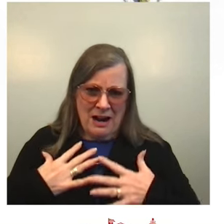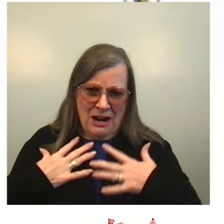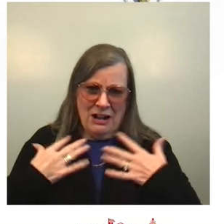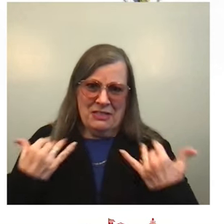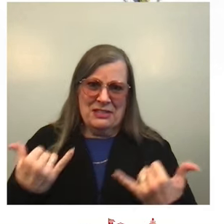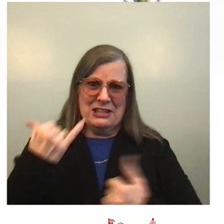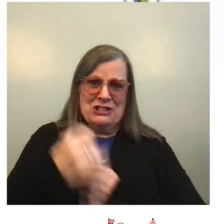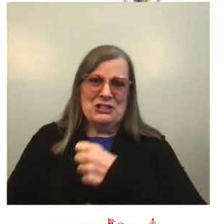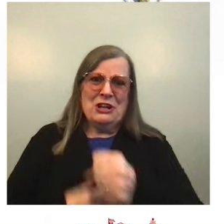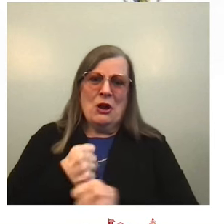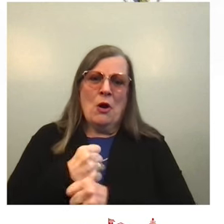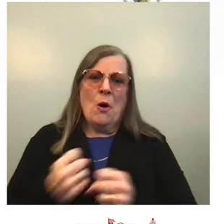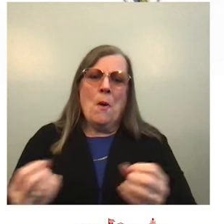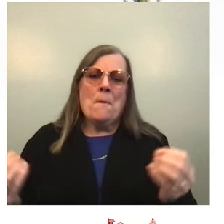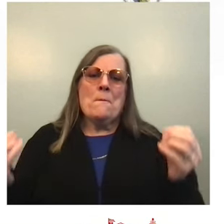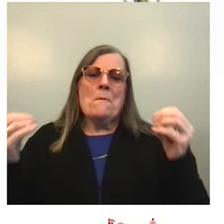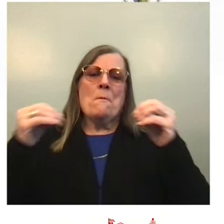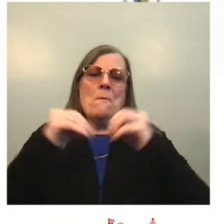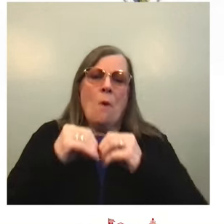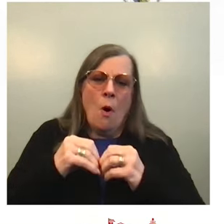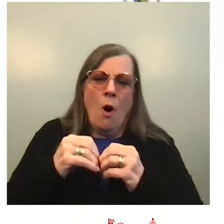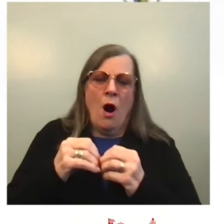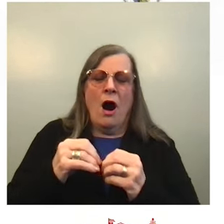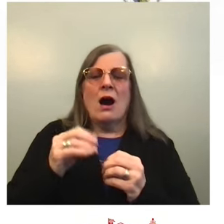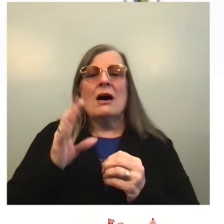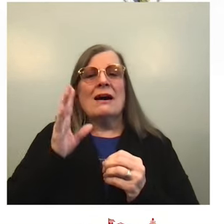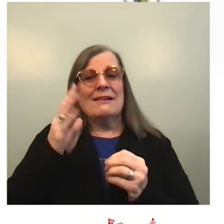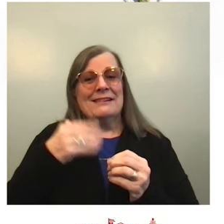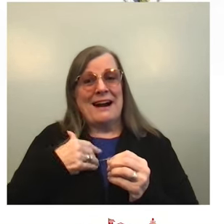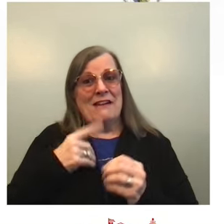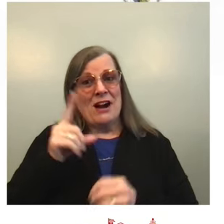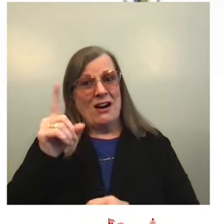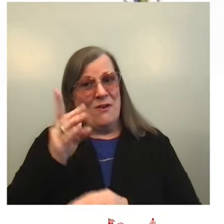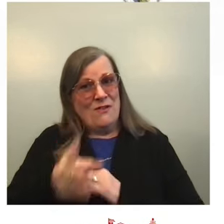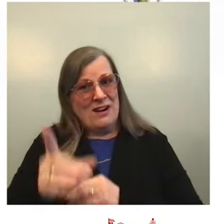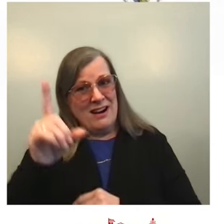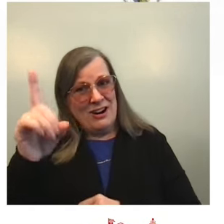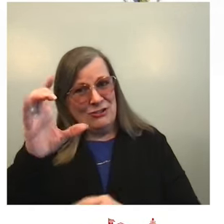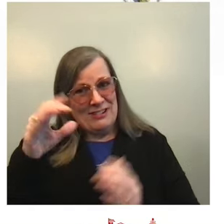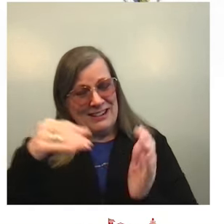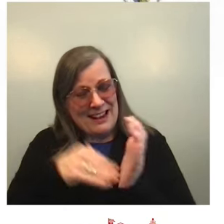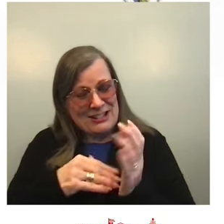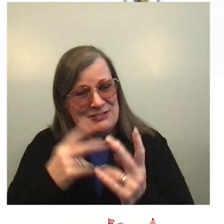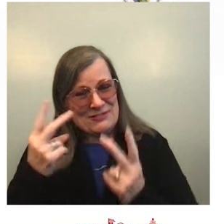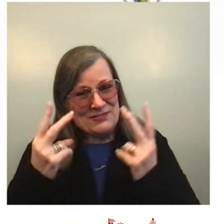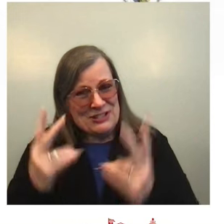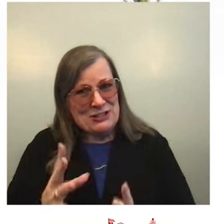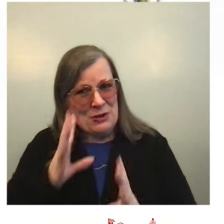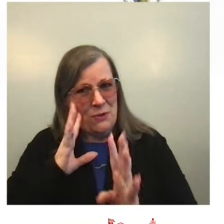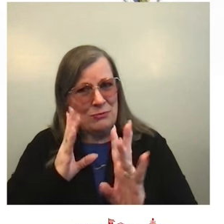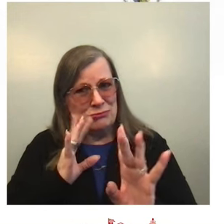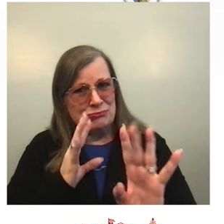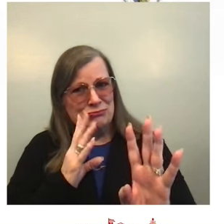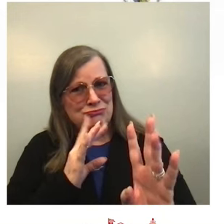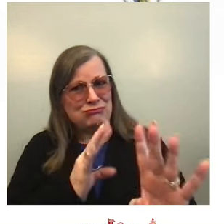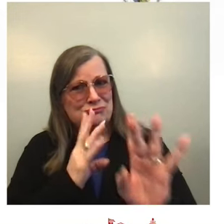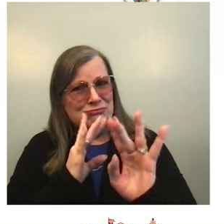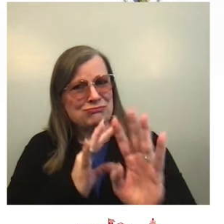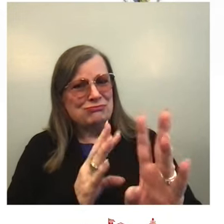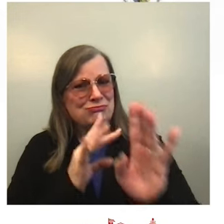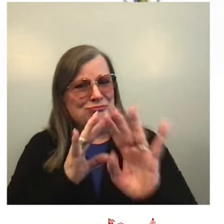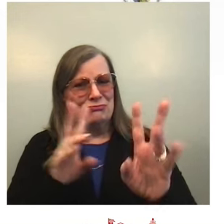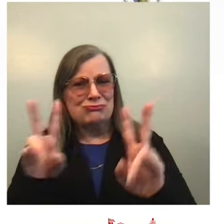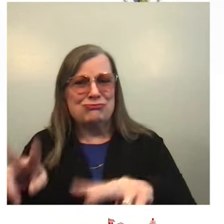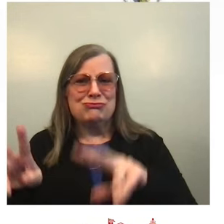just amazing. And everyone is going to enjoy your craftsmanship as they walk